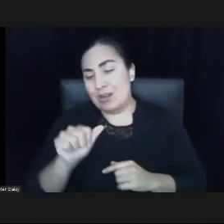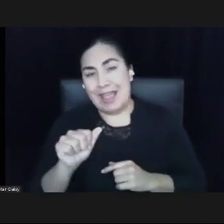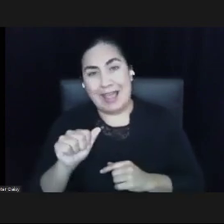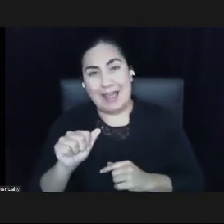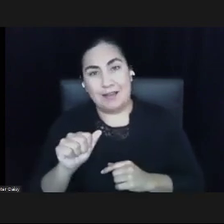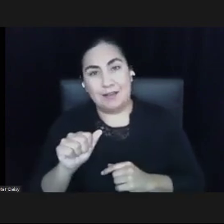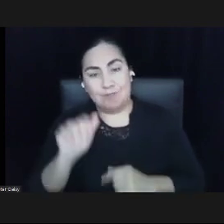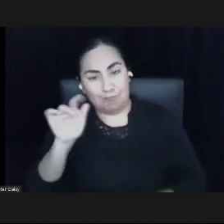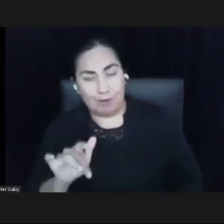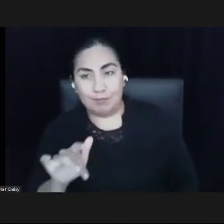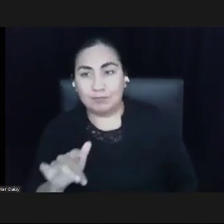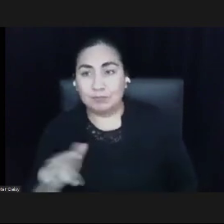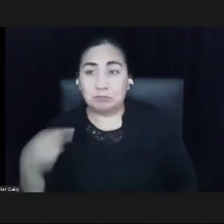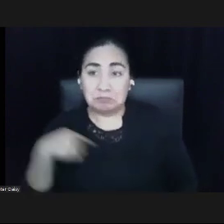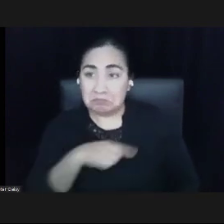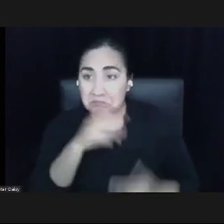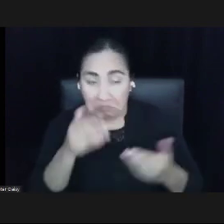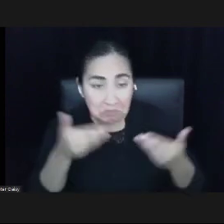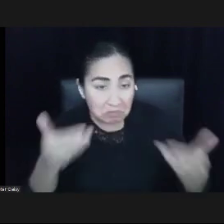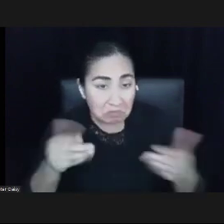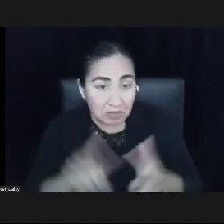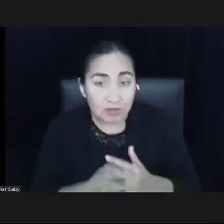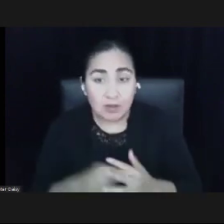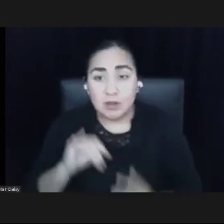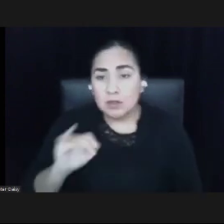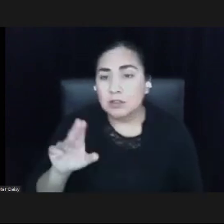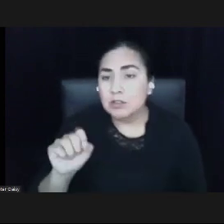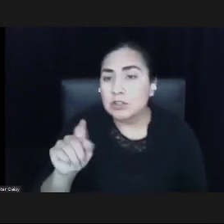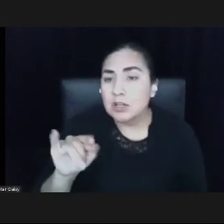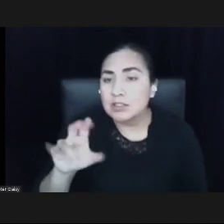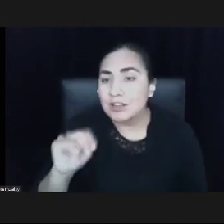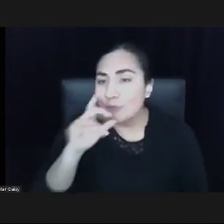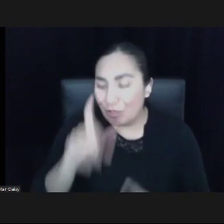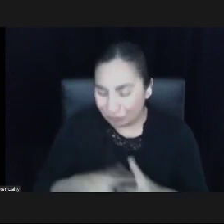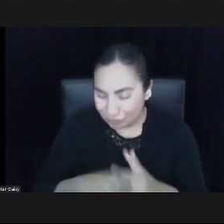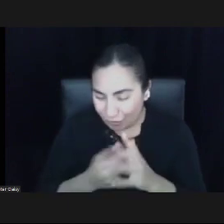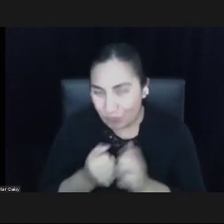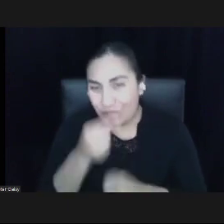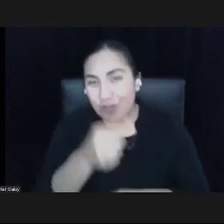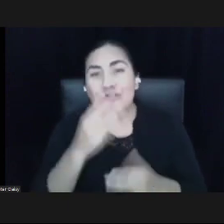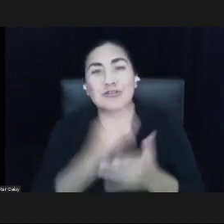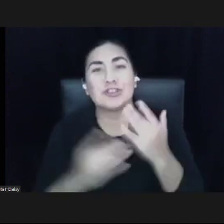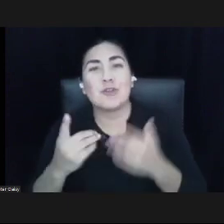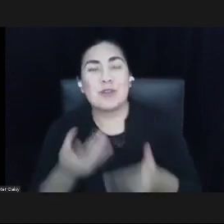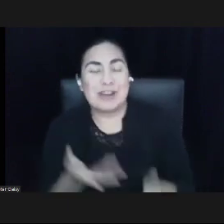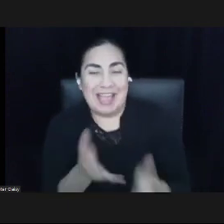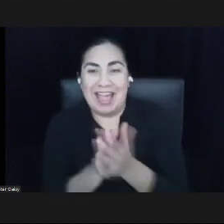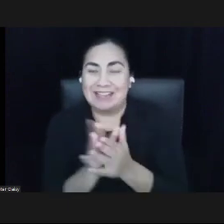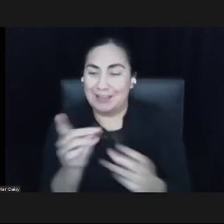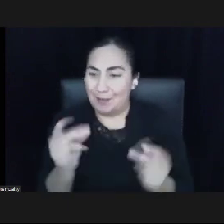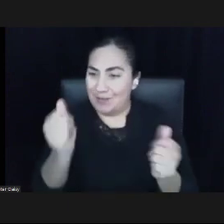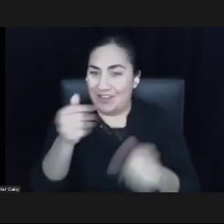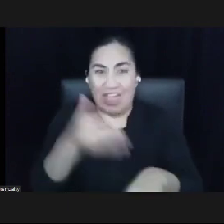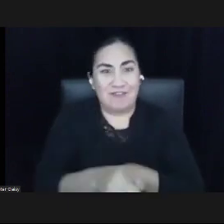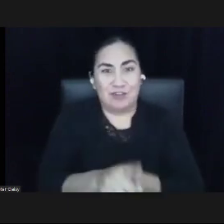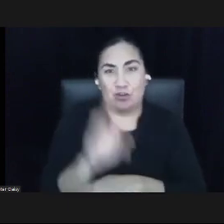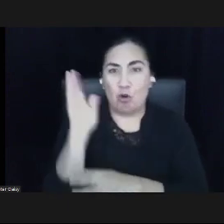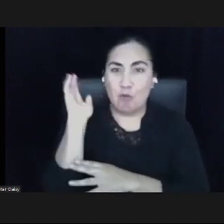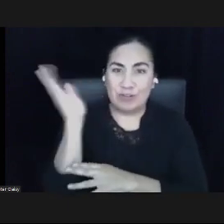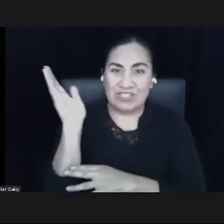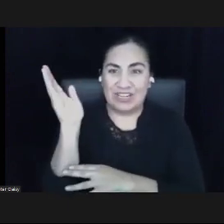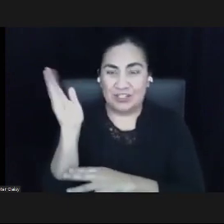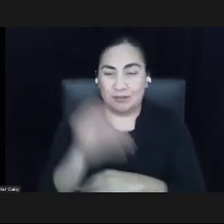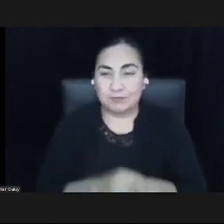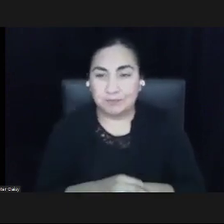And so, Justin, I'll start with you. Someone asked a question actually immediately after your presentation. So